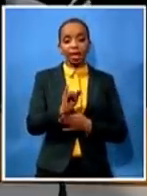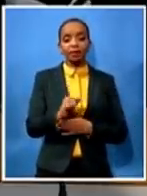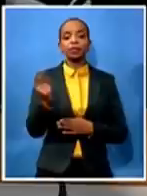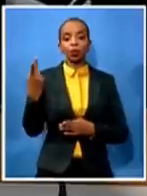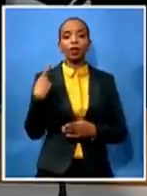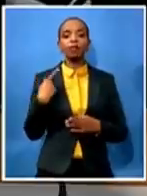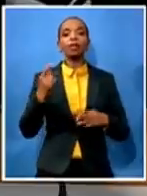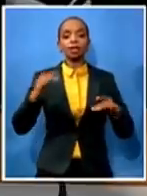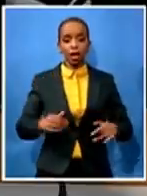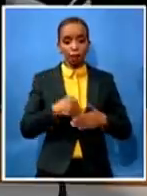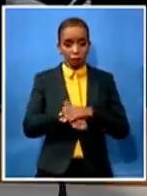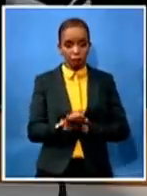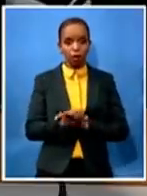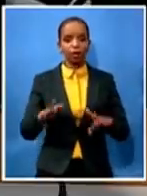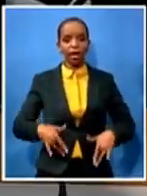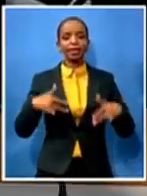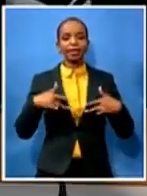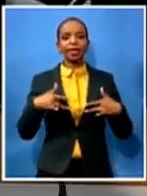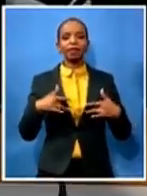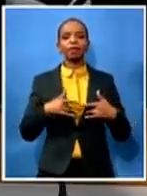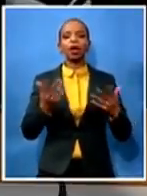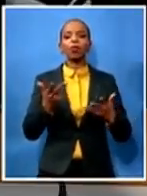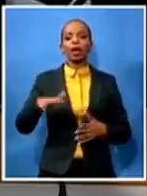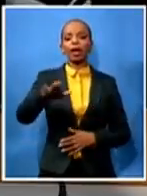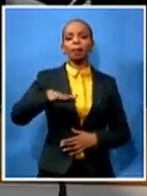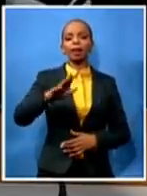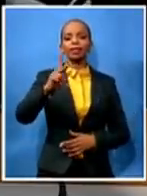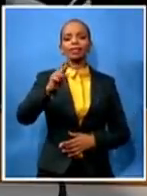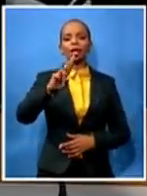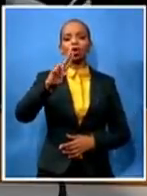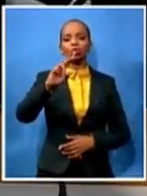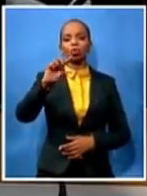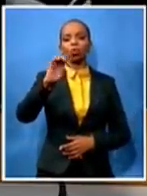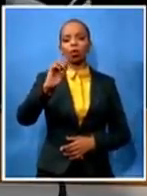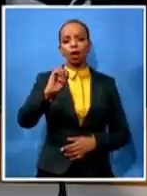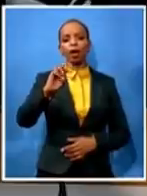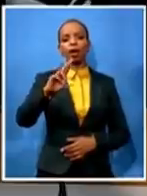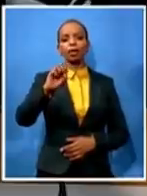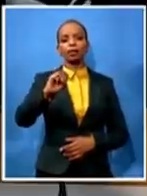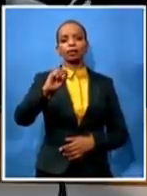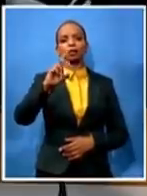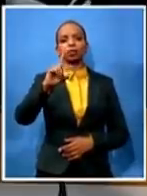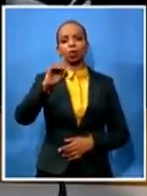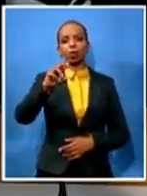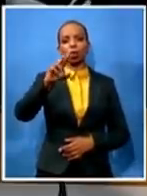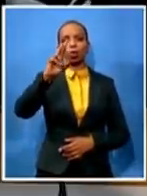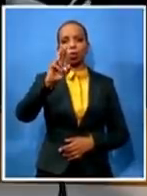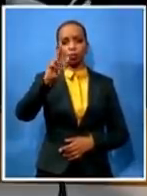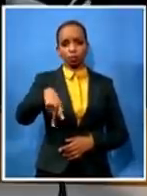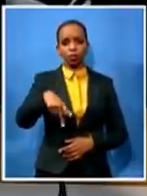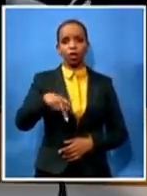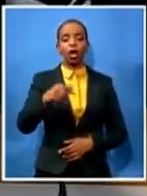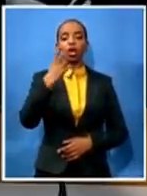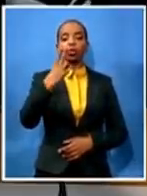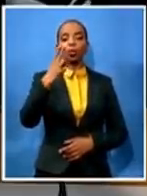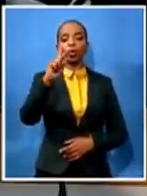krugasop it's one of the fragmented places two kilometers away from my place you've got that monument where ter blanche used to go